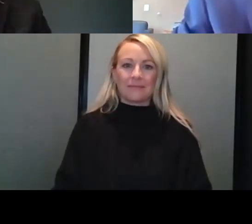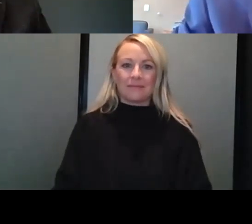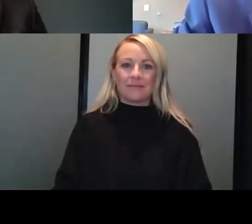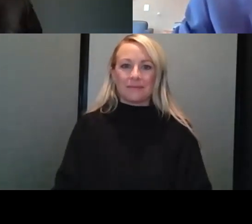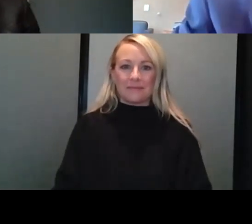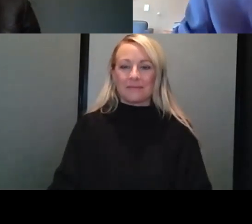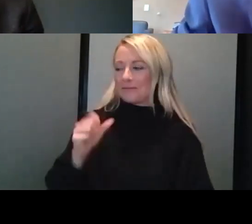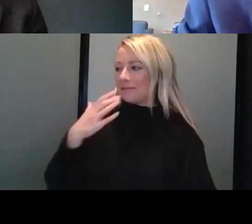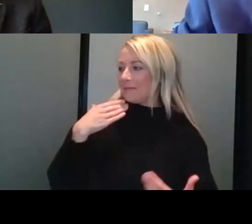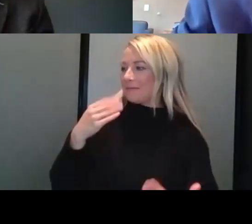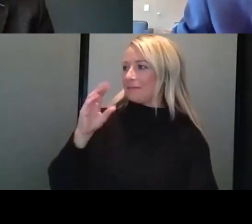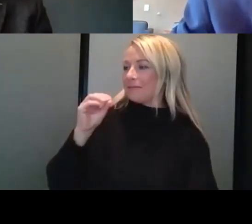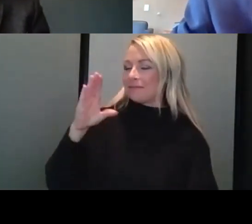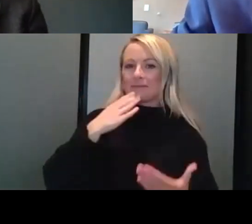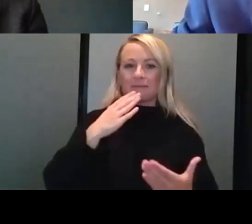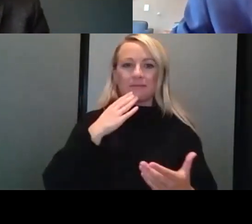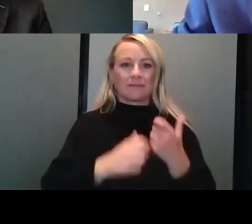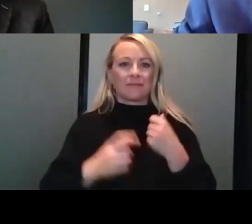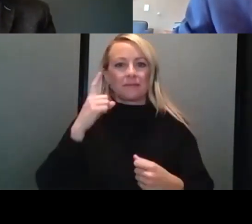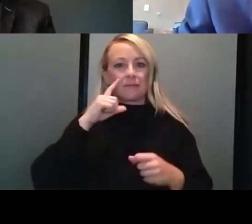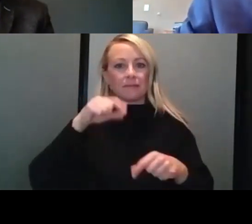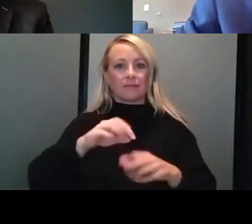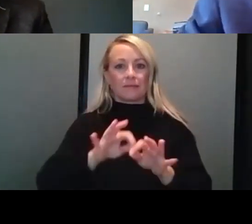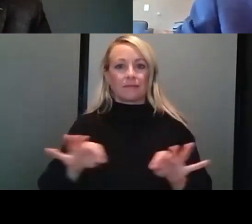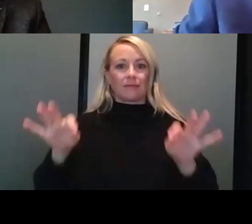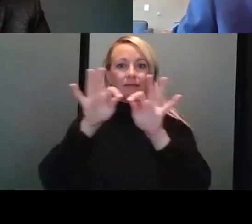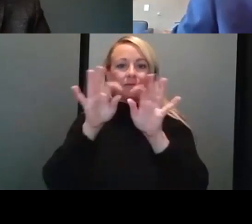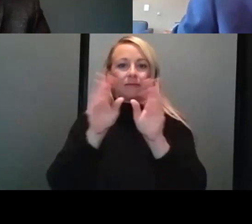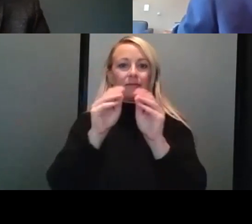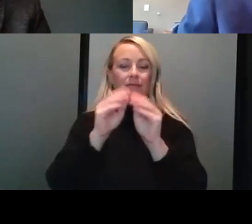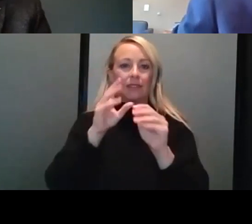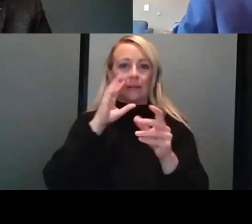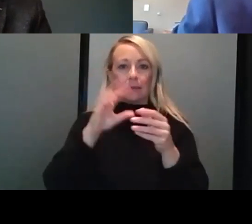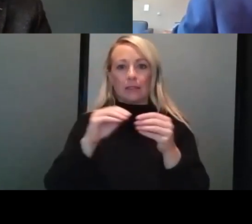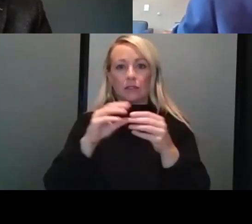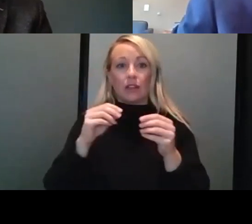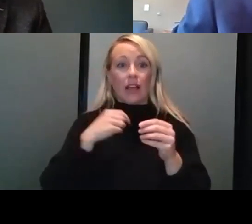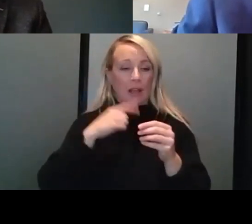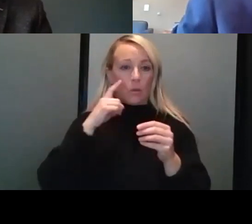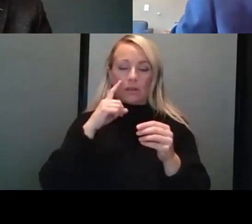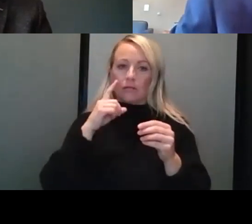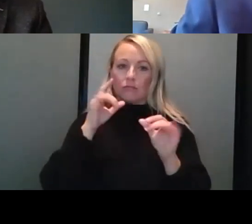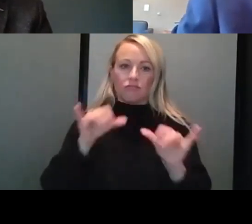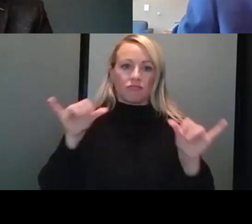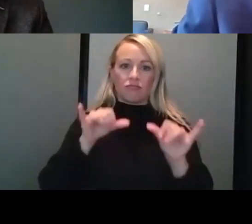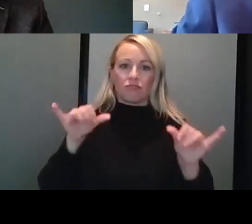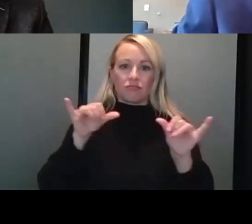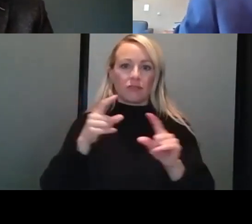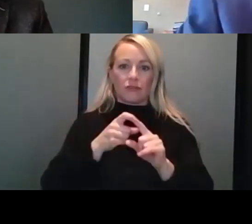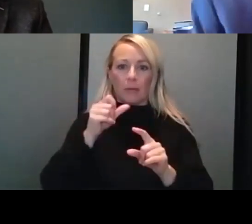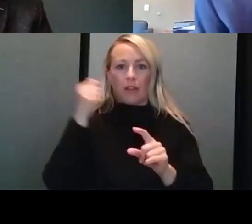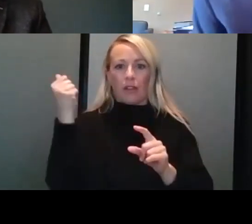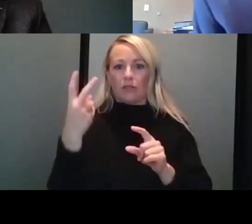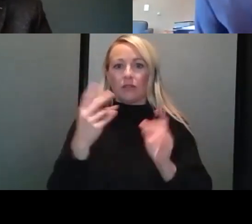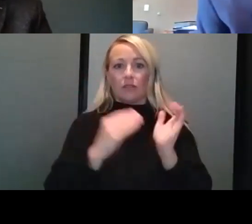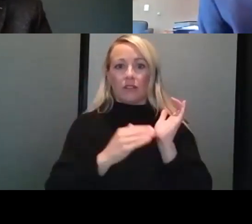Yeah, thanks, Bob. And thanks, everybody, for this important meeting and message. I will echo what we've heard from all of our other guests. mean, this